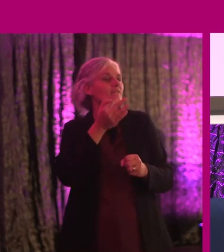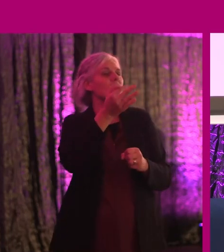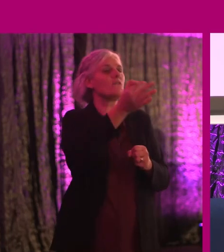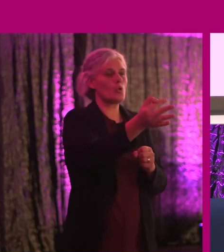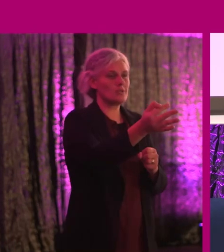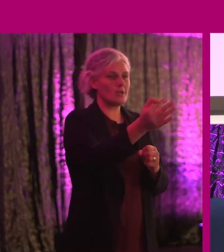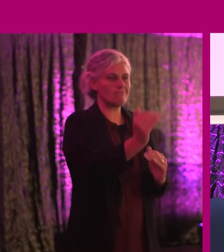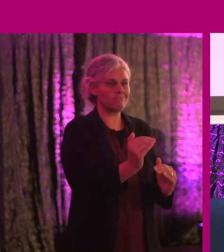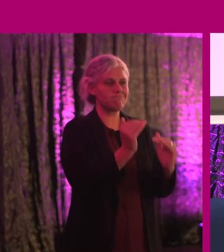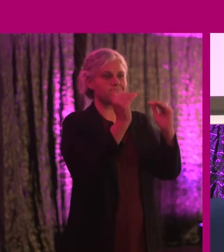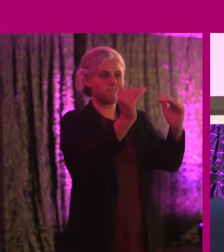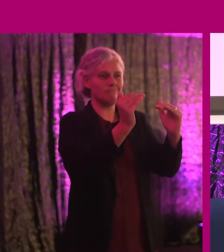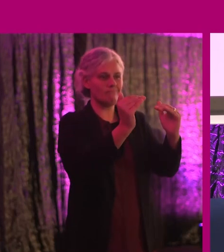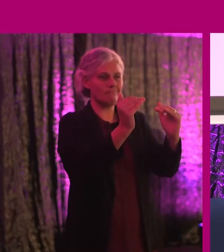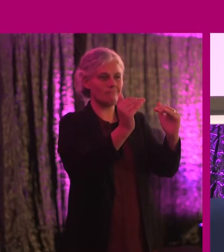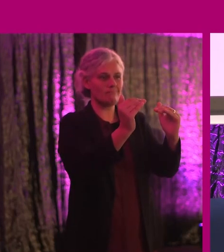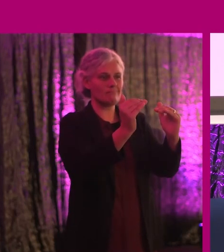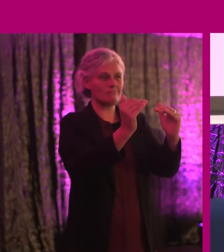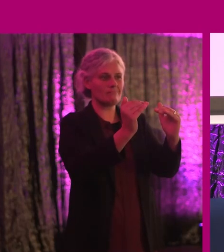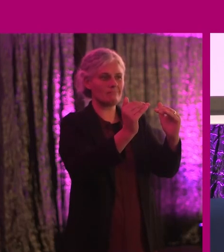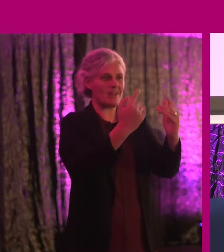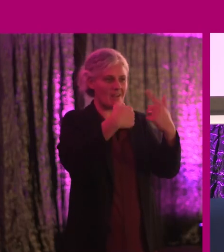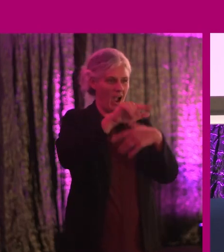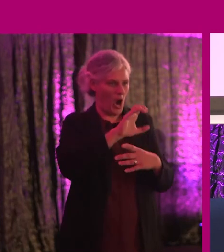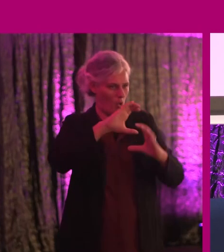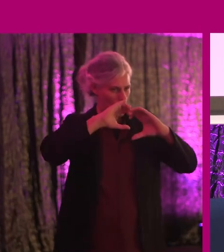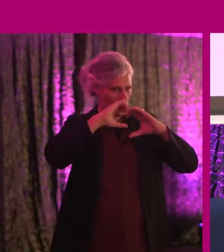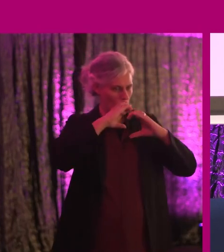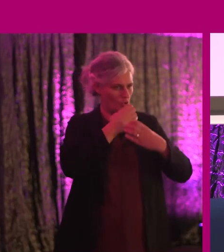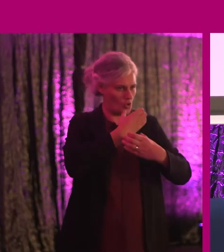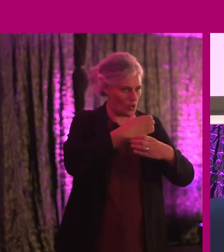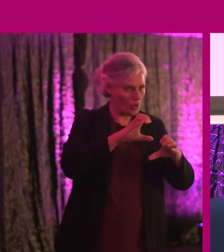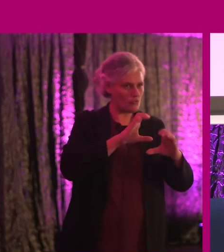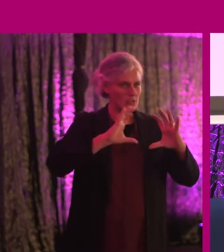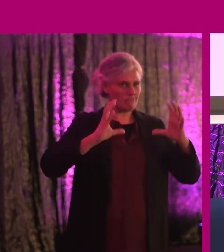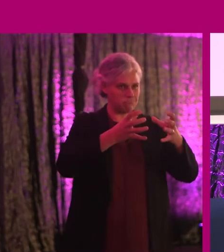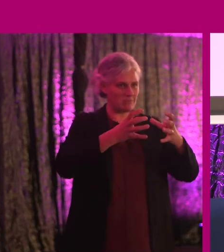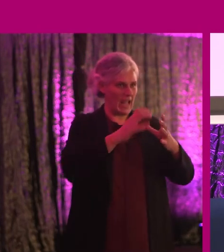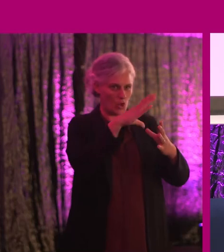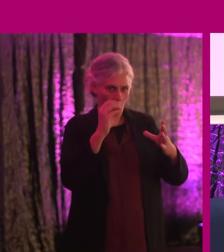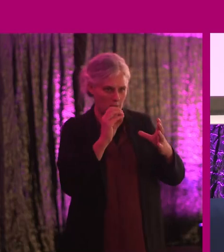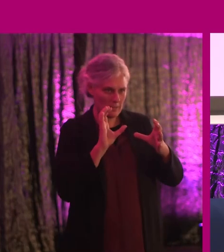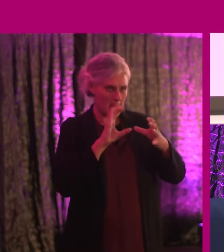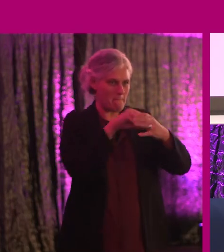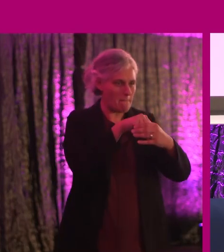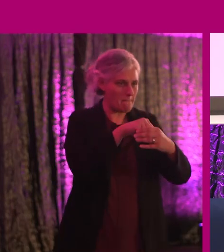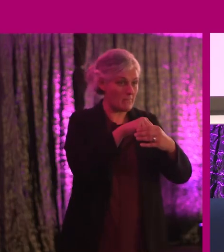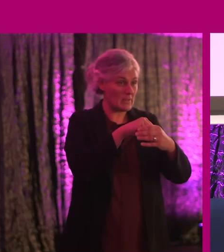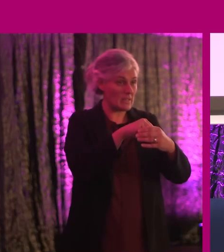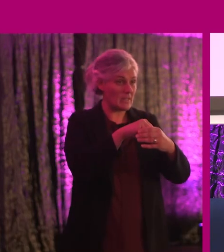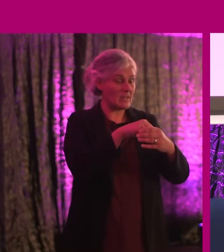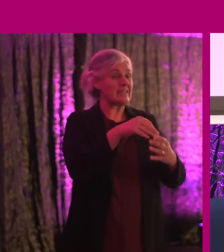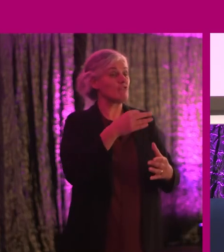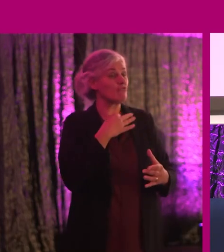the absolute energy of our country and our companies. This is about risk. The